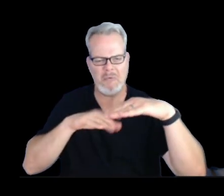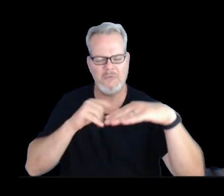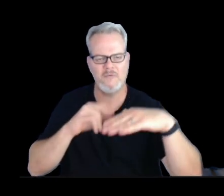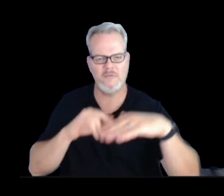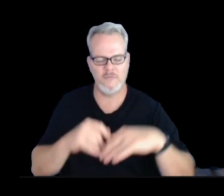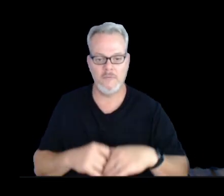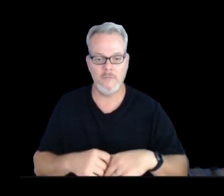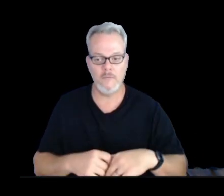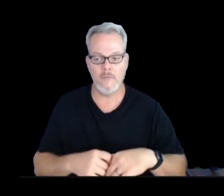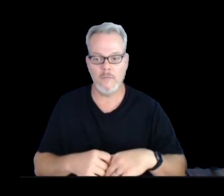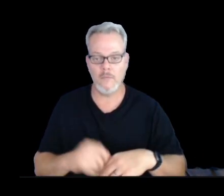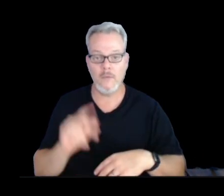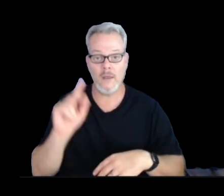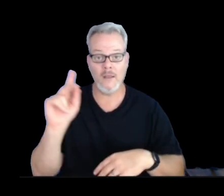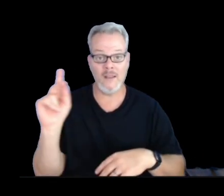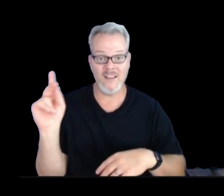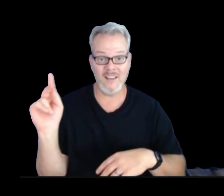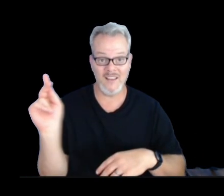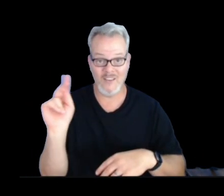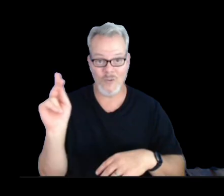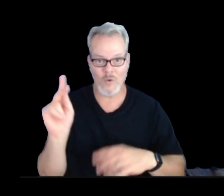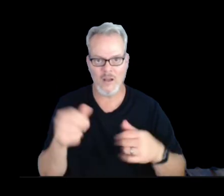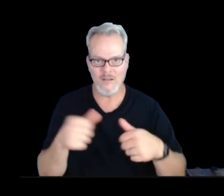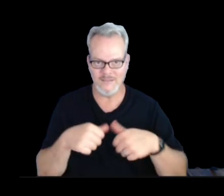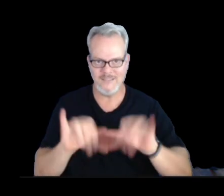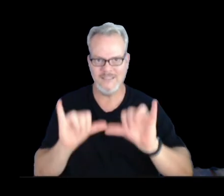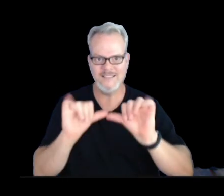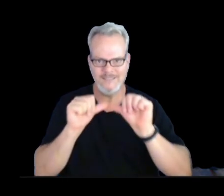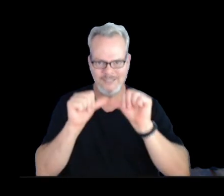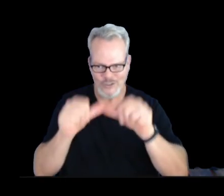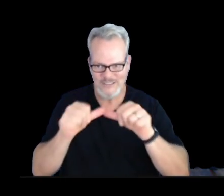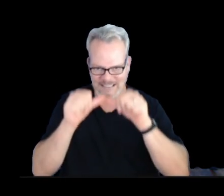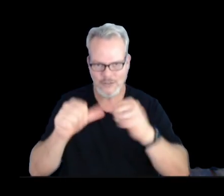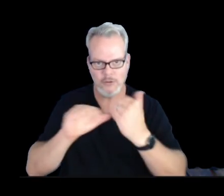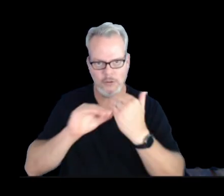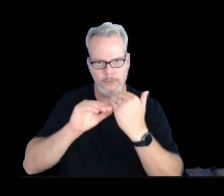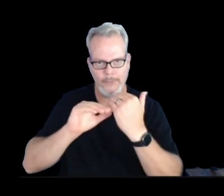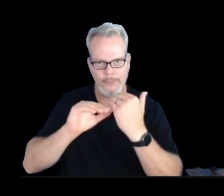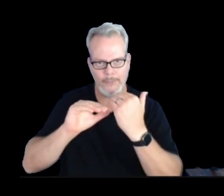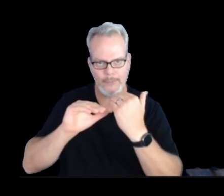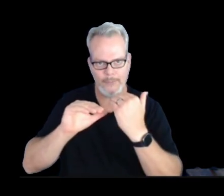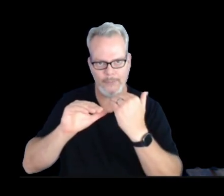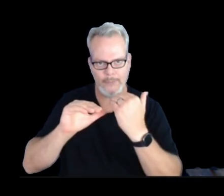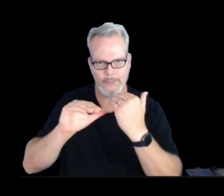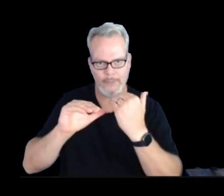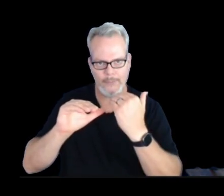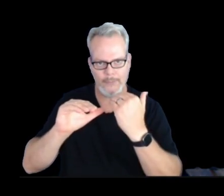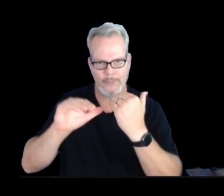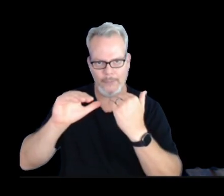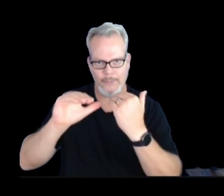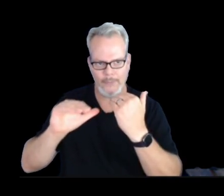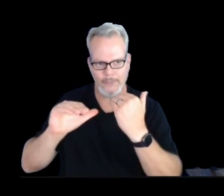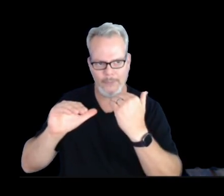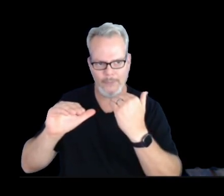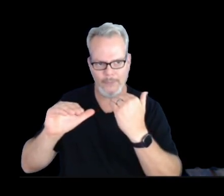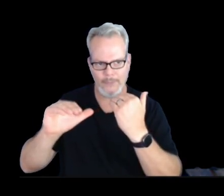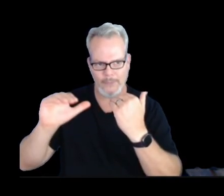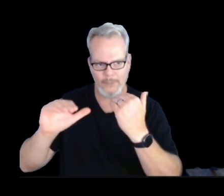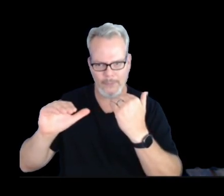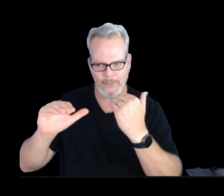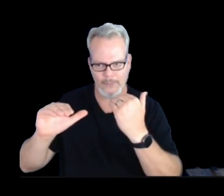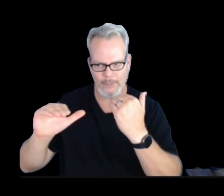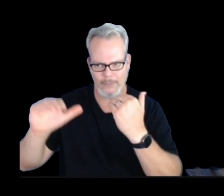Kilauea still continues to be in a quasi-equilibrium here, with more or less the volcano stretching and contracting